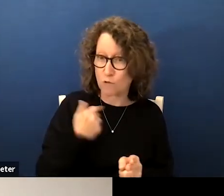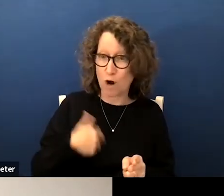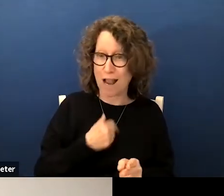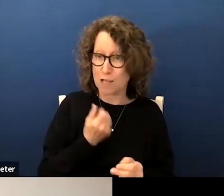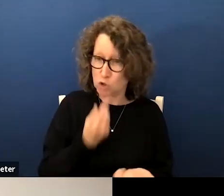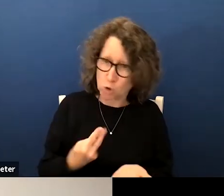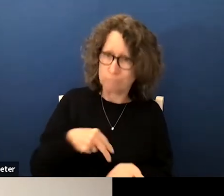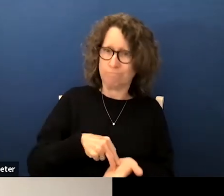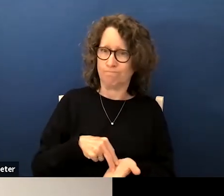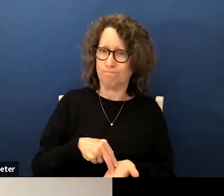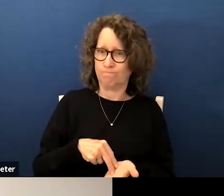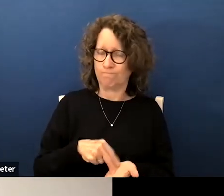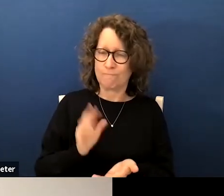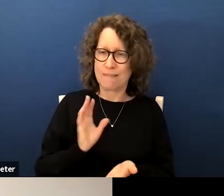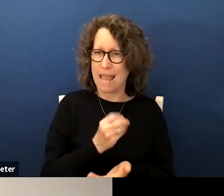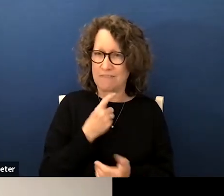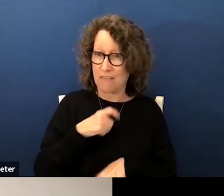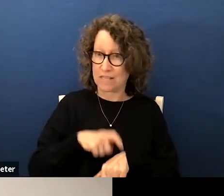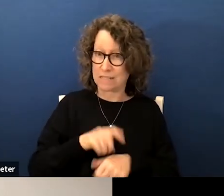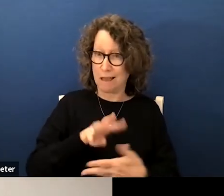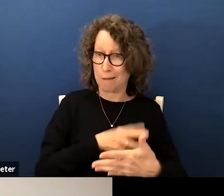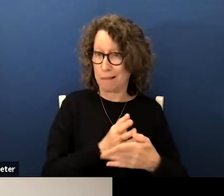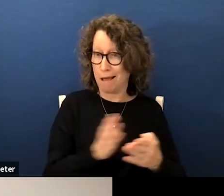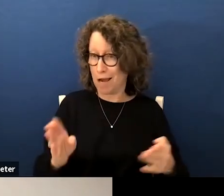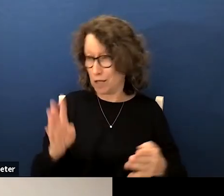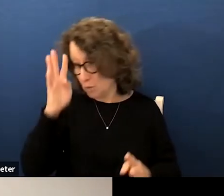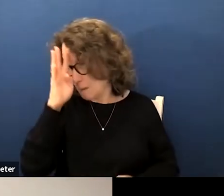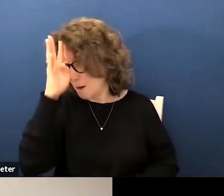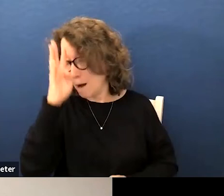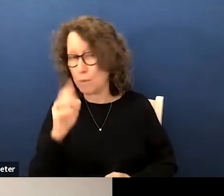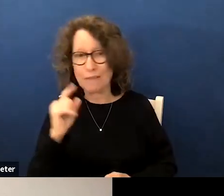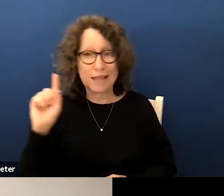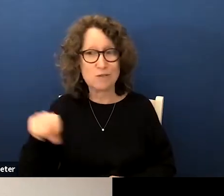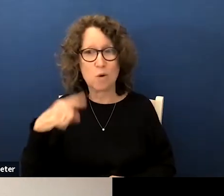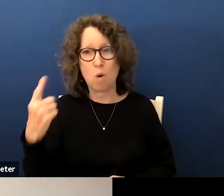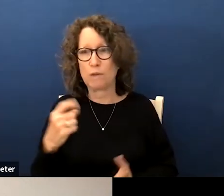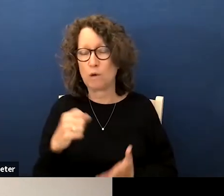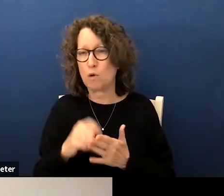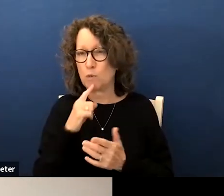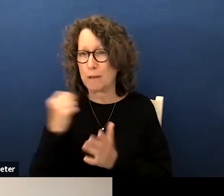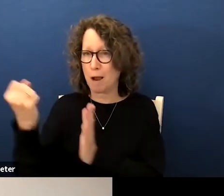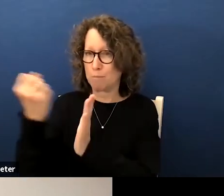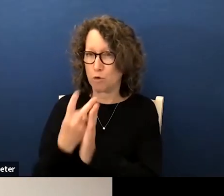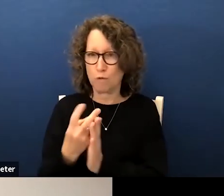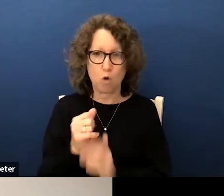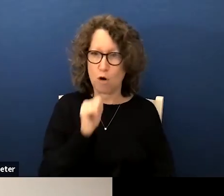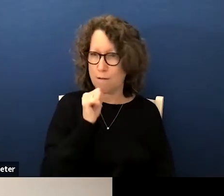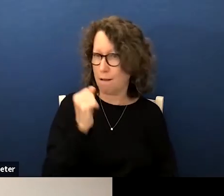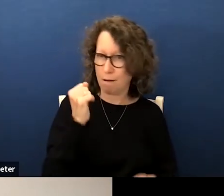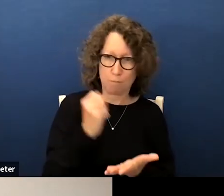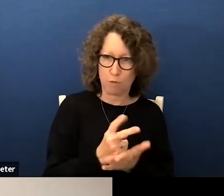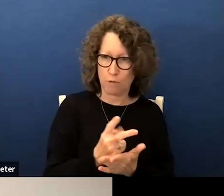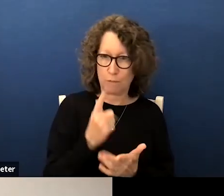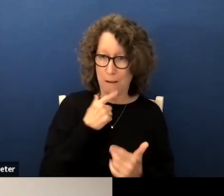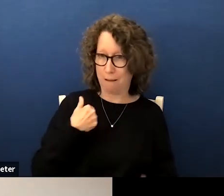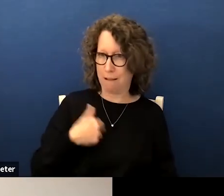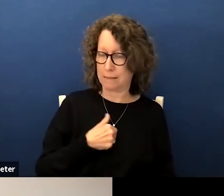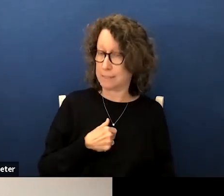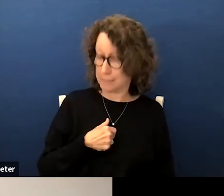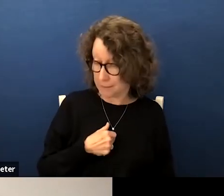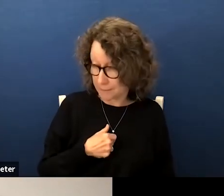take a stand and that the timeline that you come up with is only going to be approved or not from by us